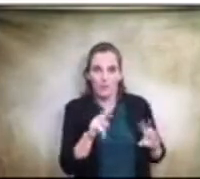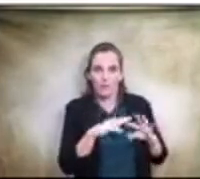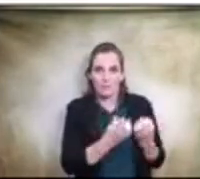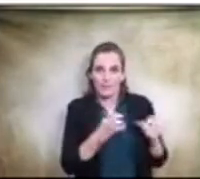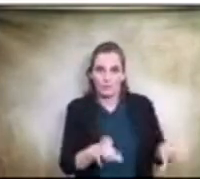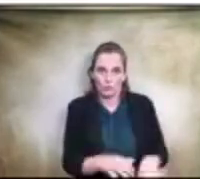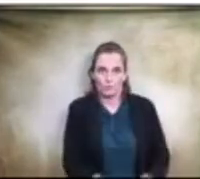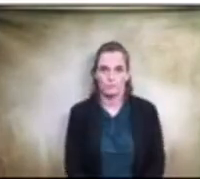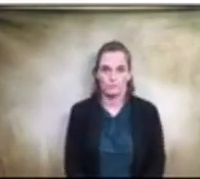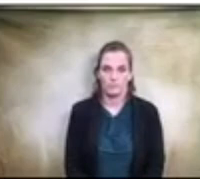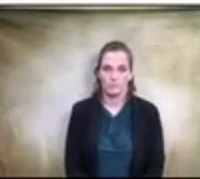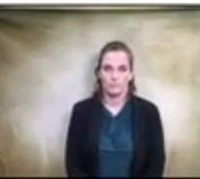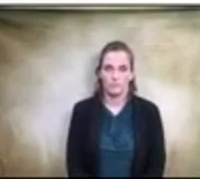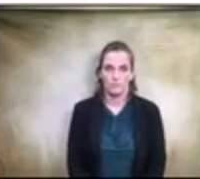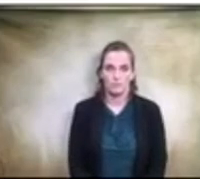So.